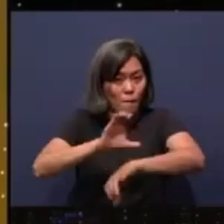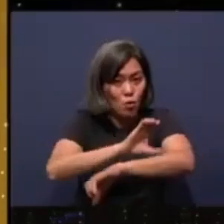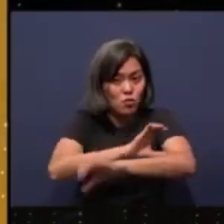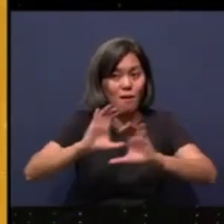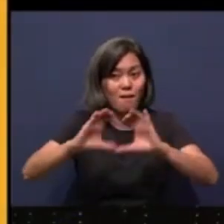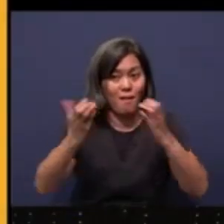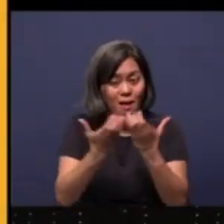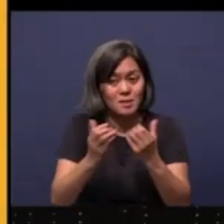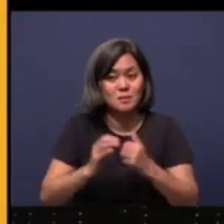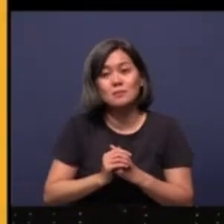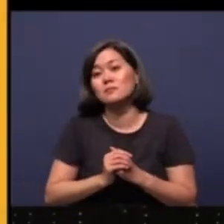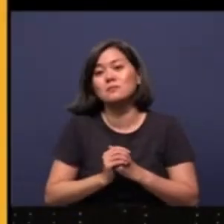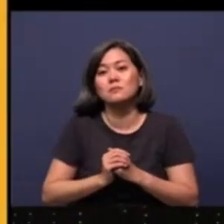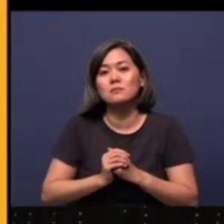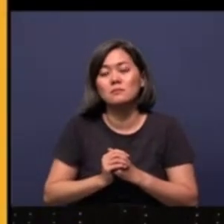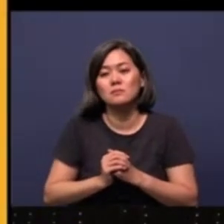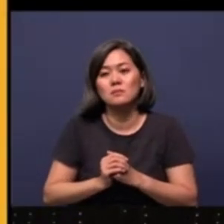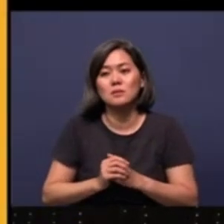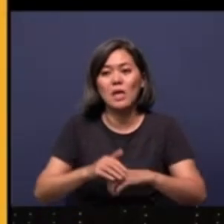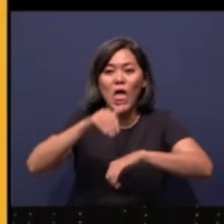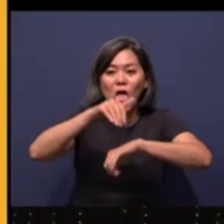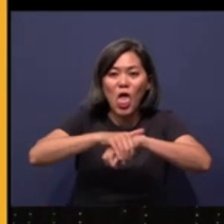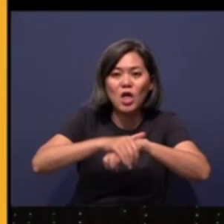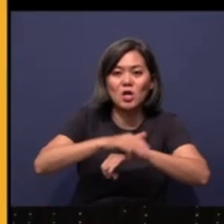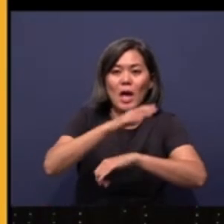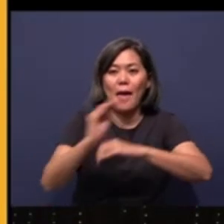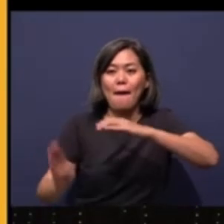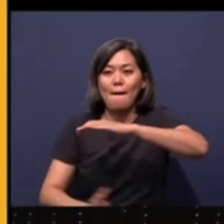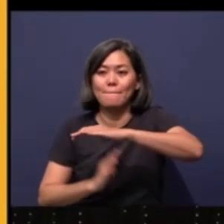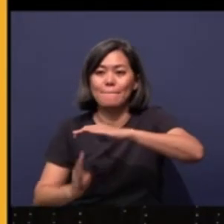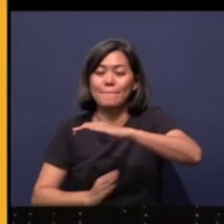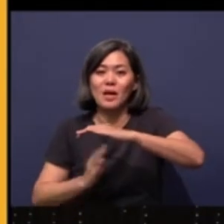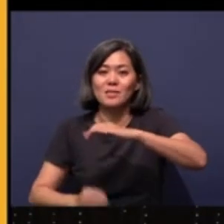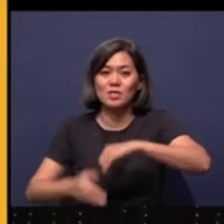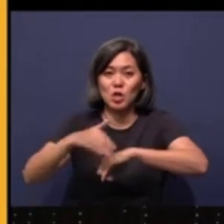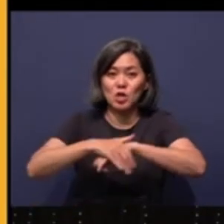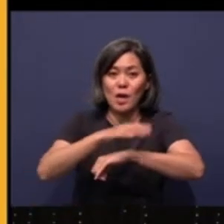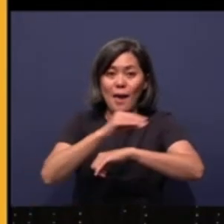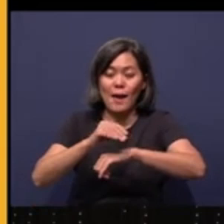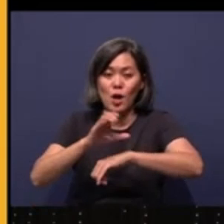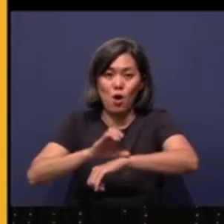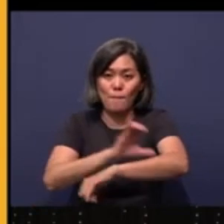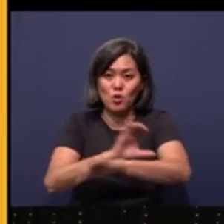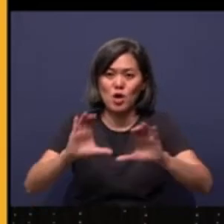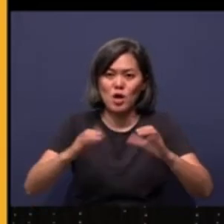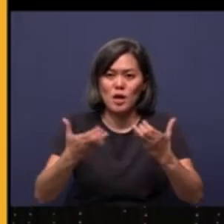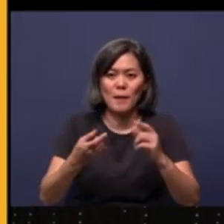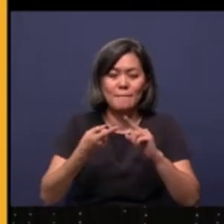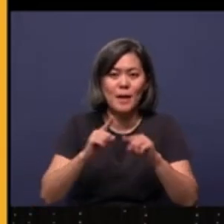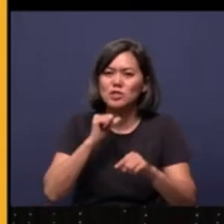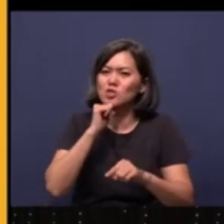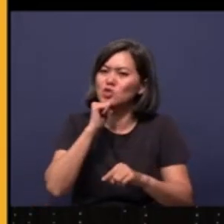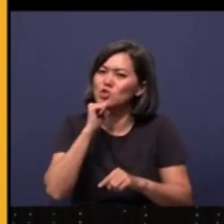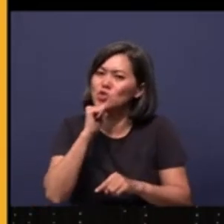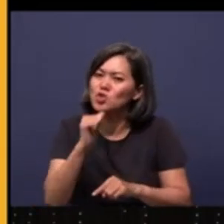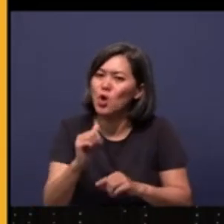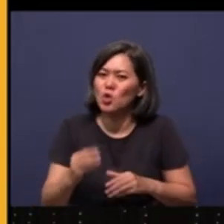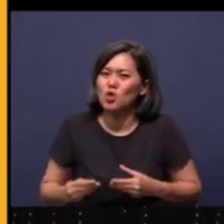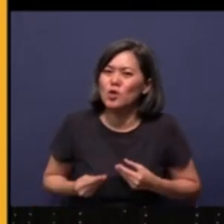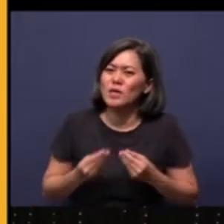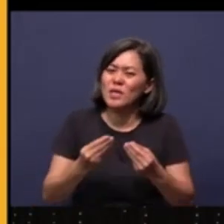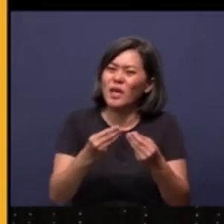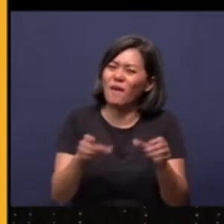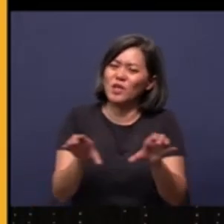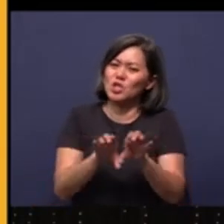It's a computer class, English and basic English and computer class. But this one is not to give them a